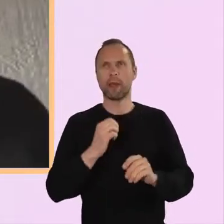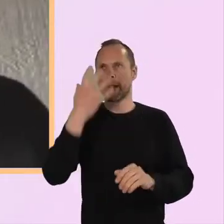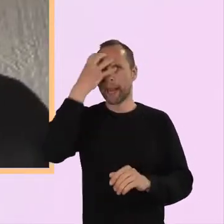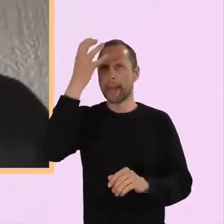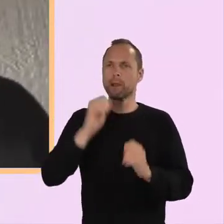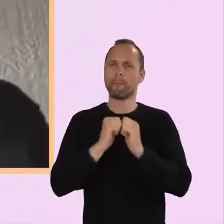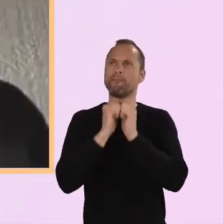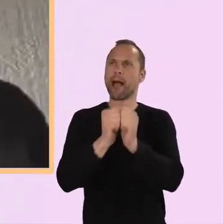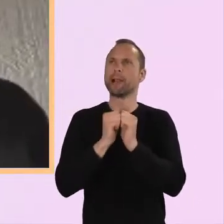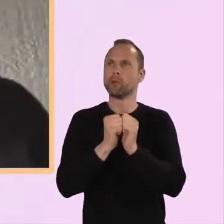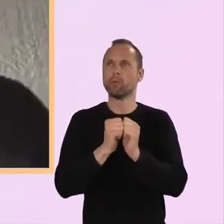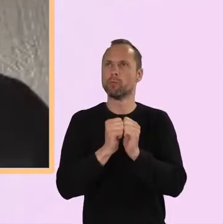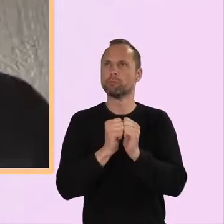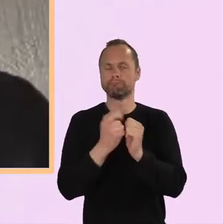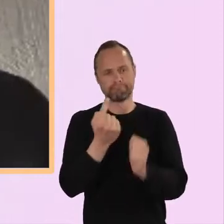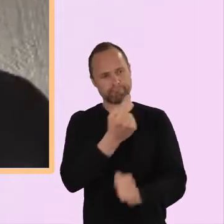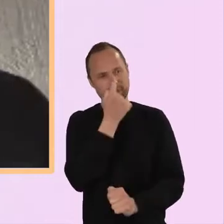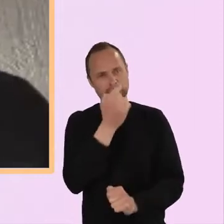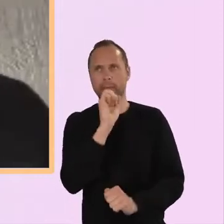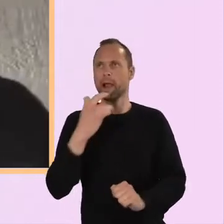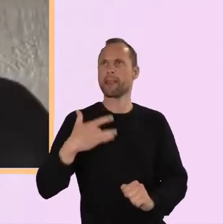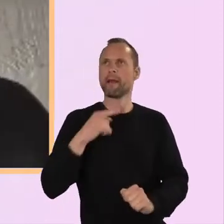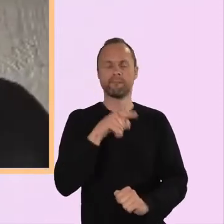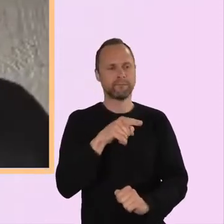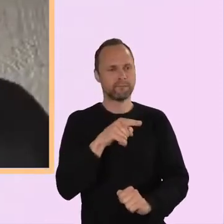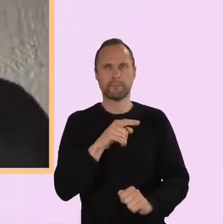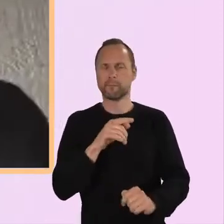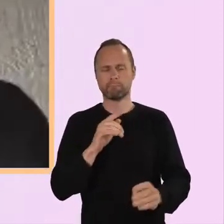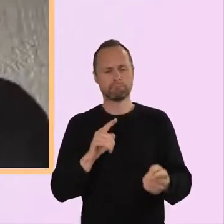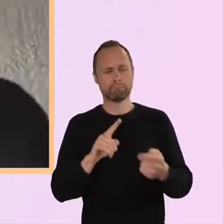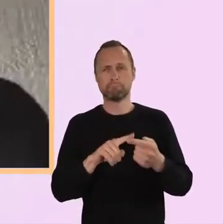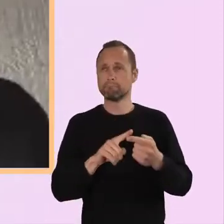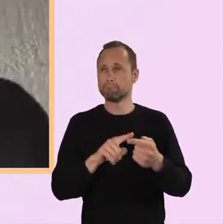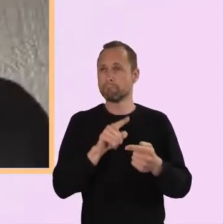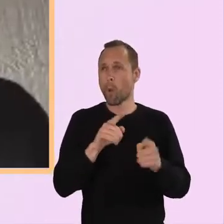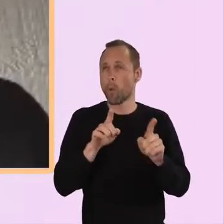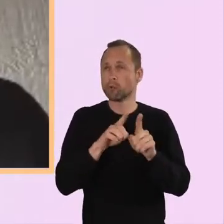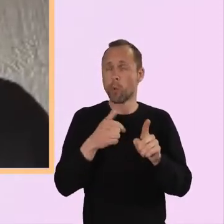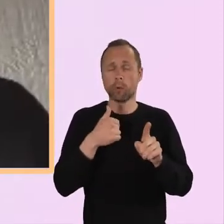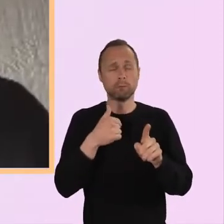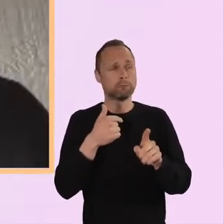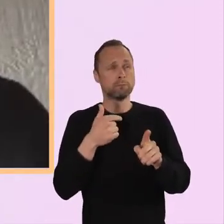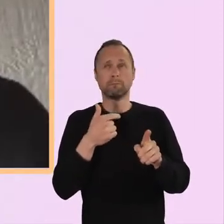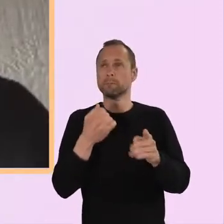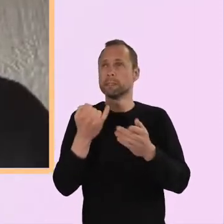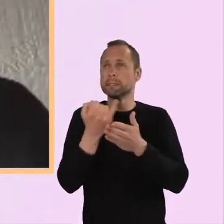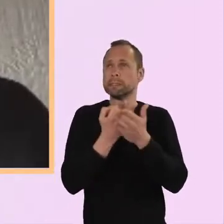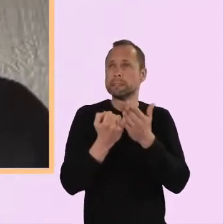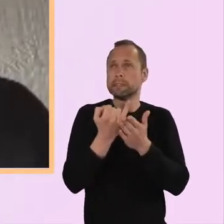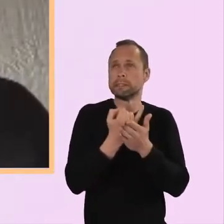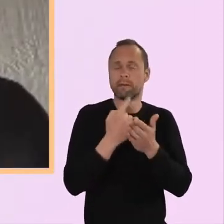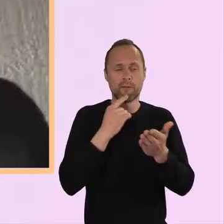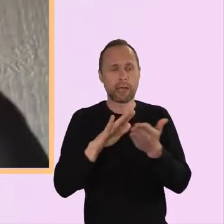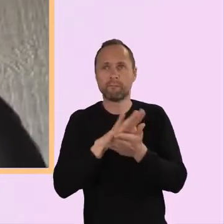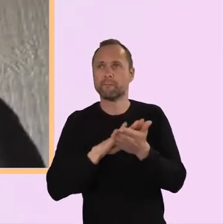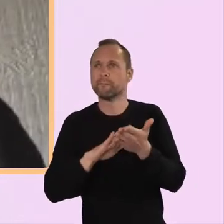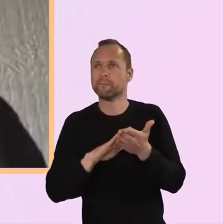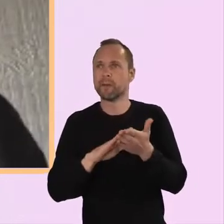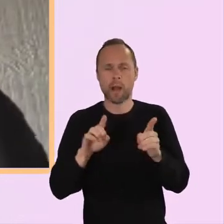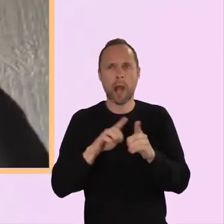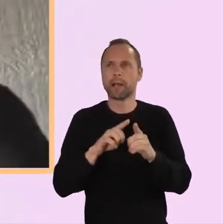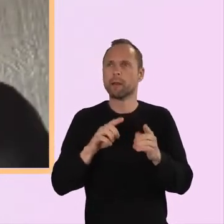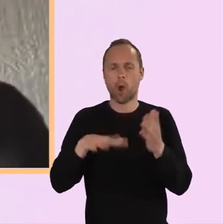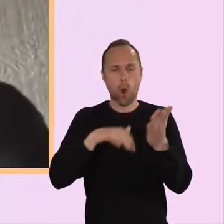for all the sins forgiven. For scattered holy seeds of faith and hope